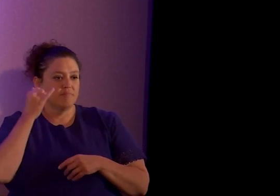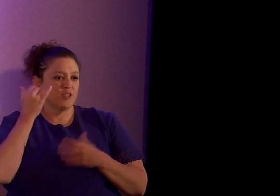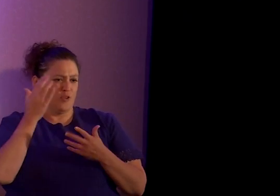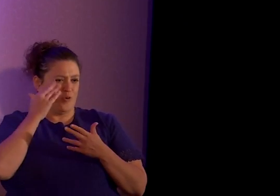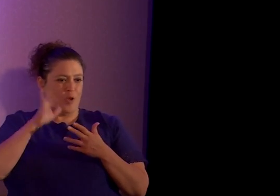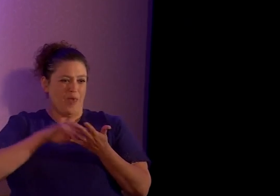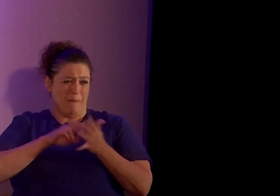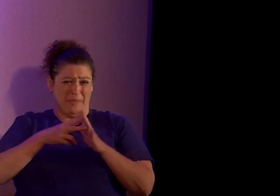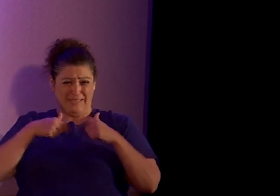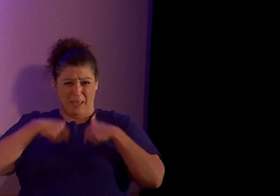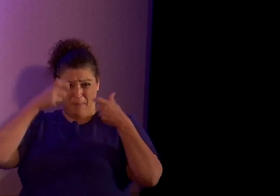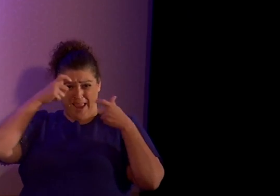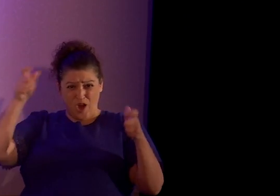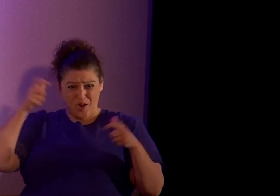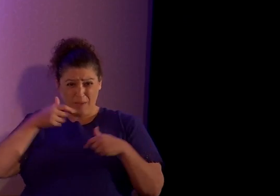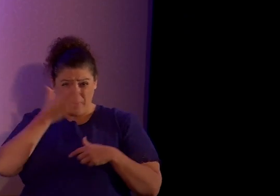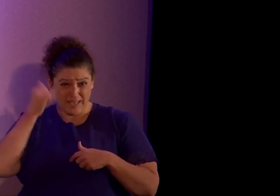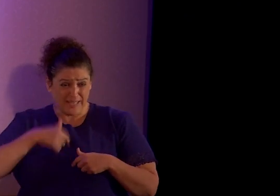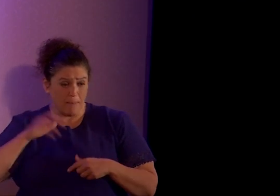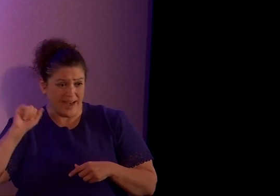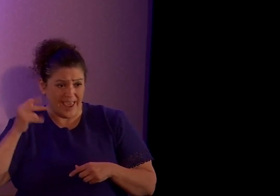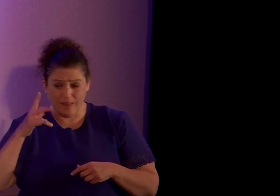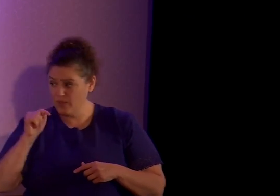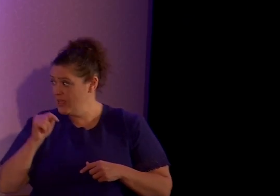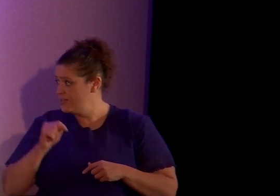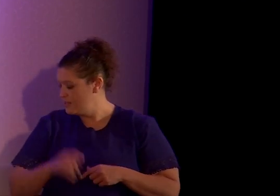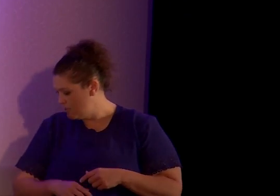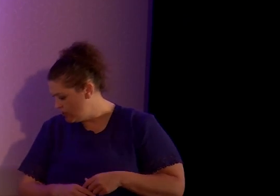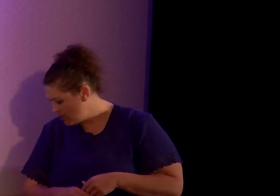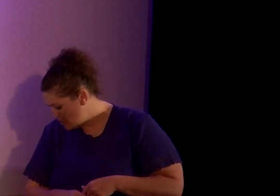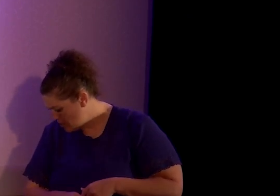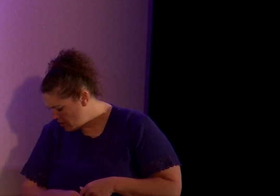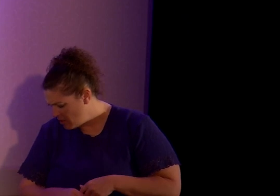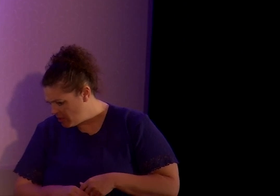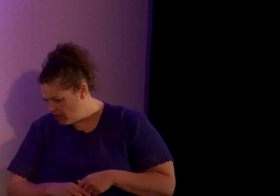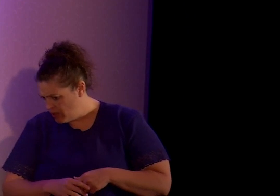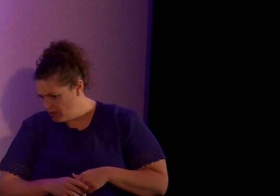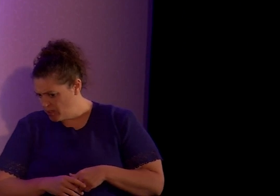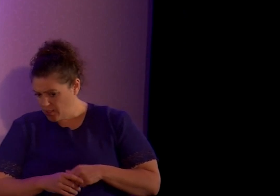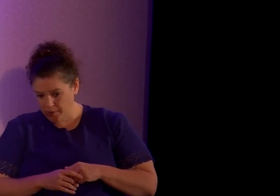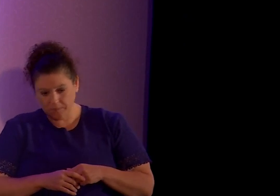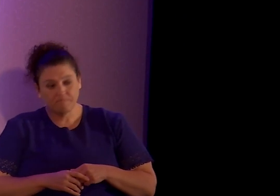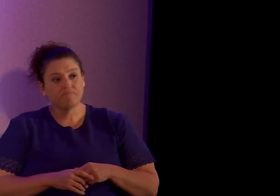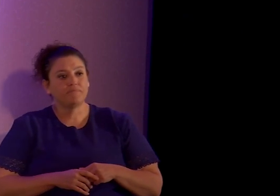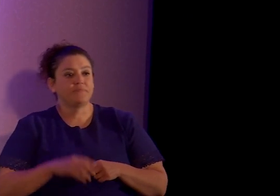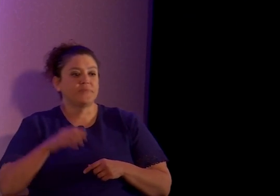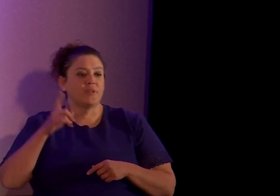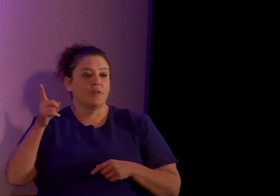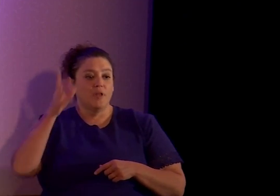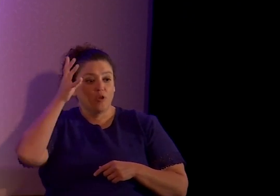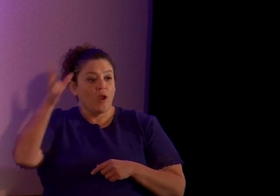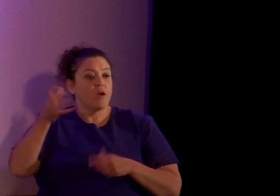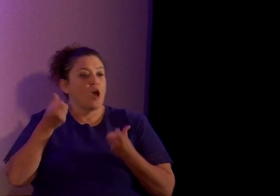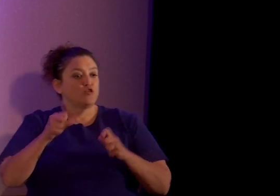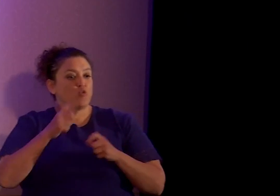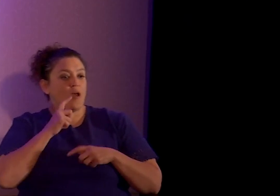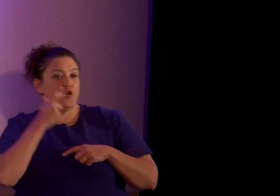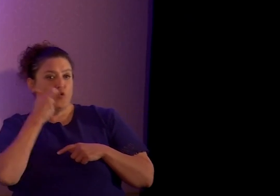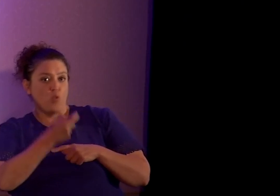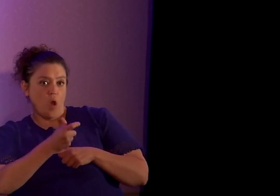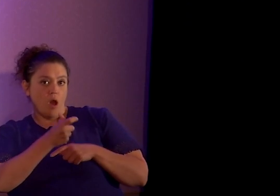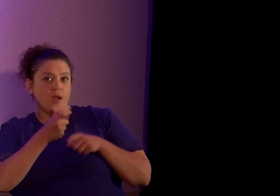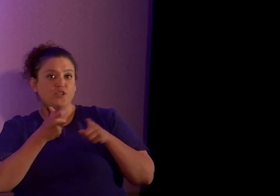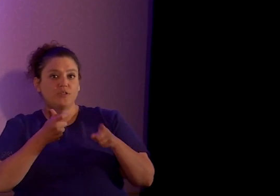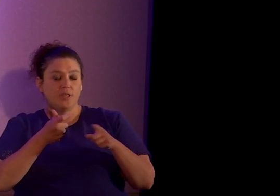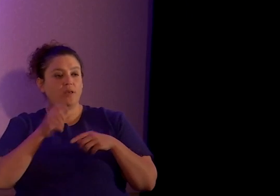don't you know? Um, Grandot tried to watch the atheist experience and had to